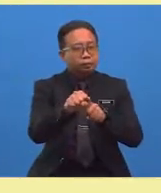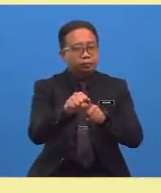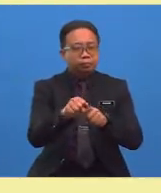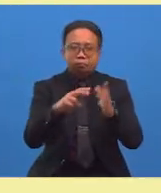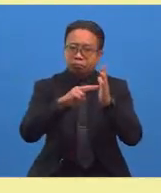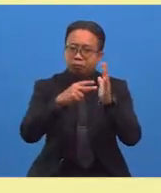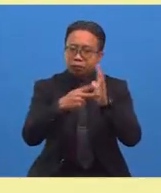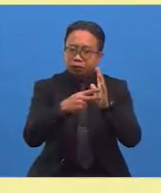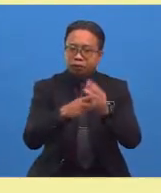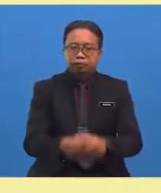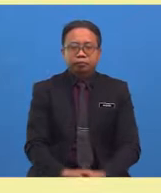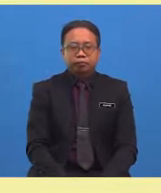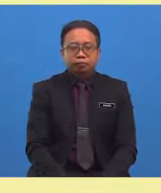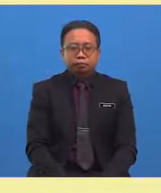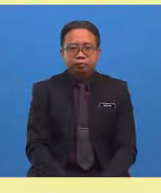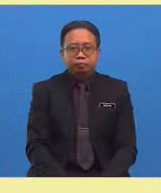same meaning as small?